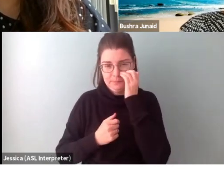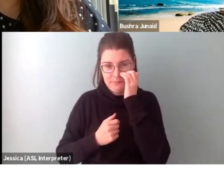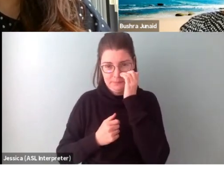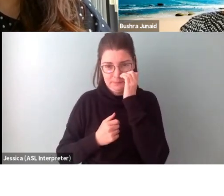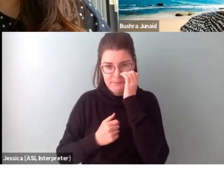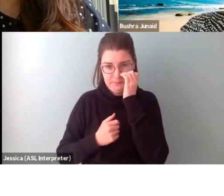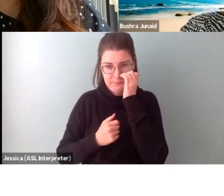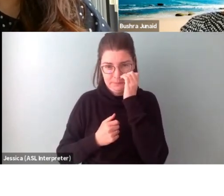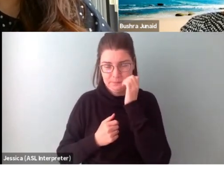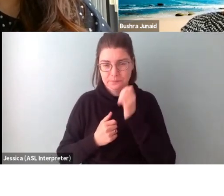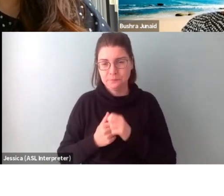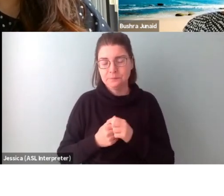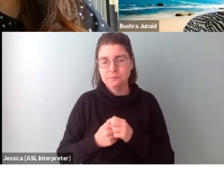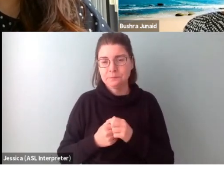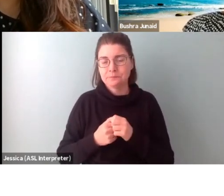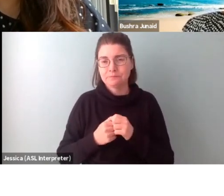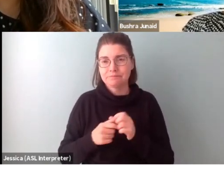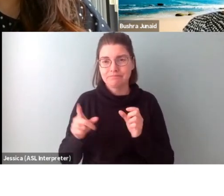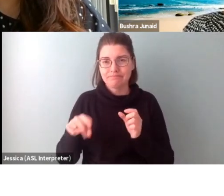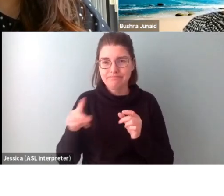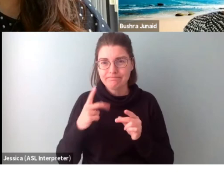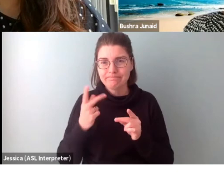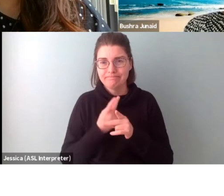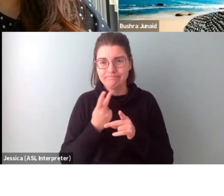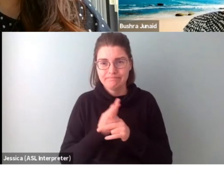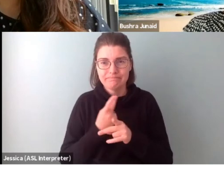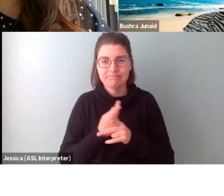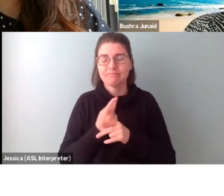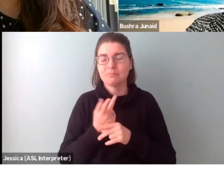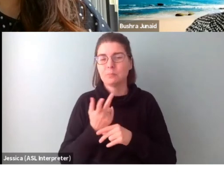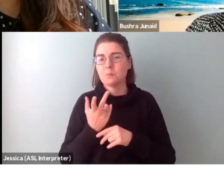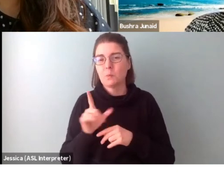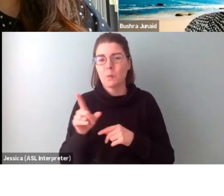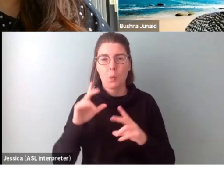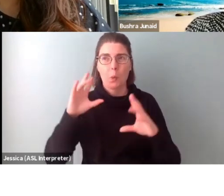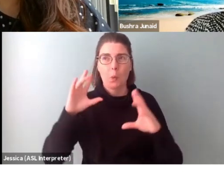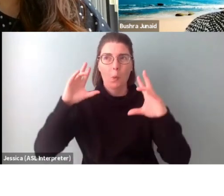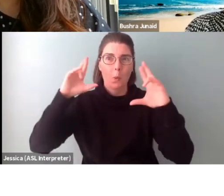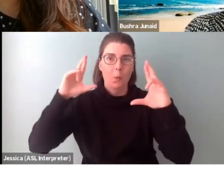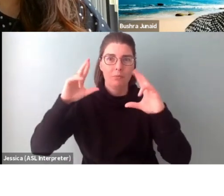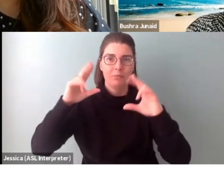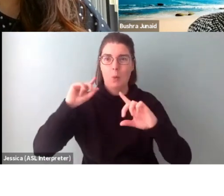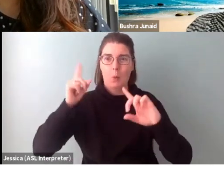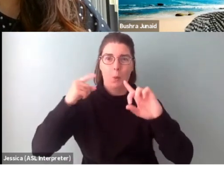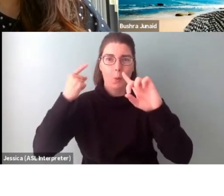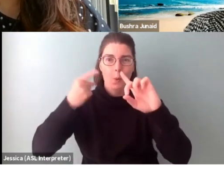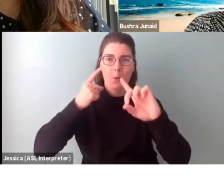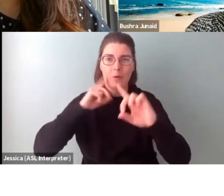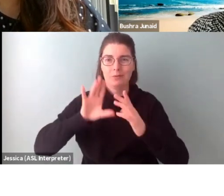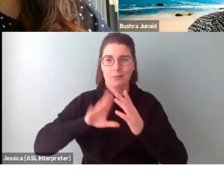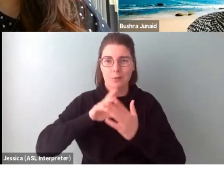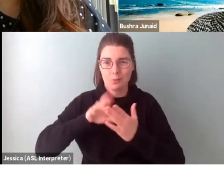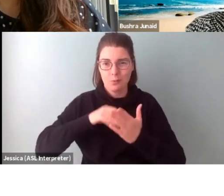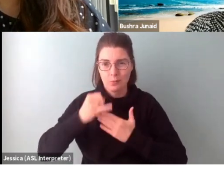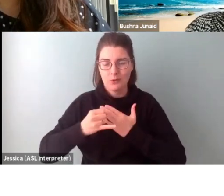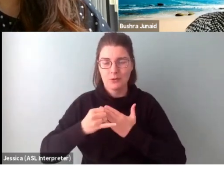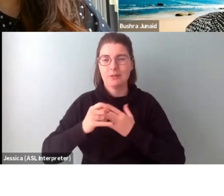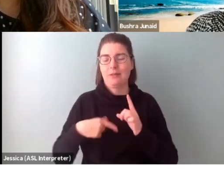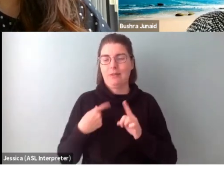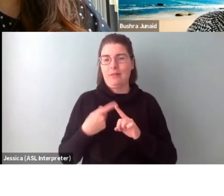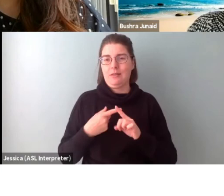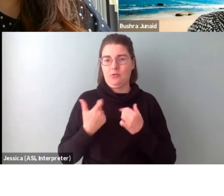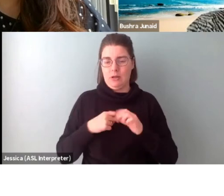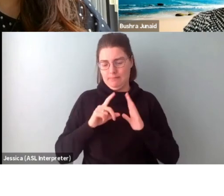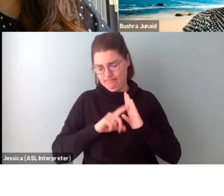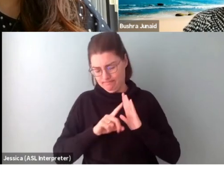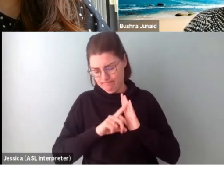you know, determining what it is that, you know, that you're going to, that you're hoping to do with your project, and then trying to kind of do a little